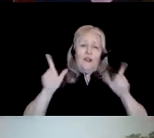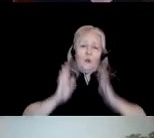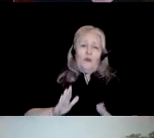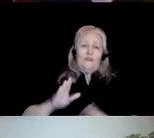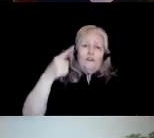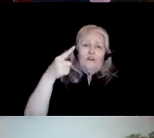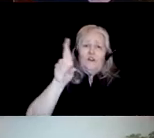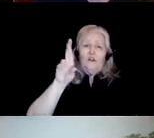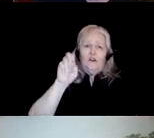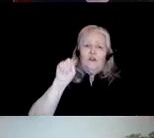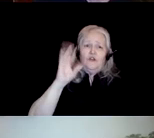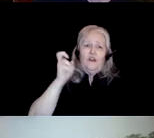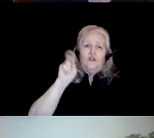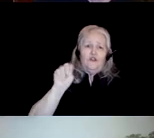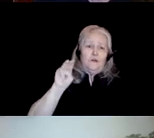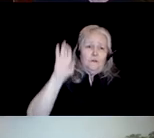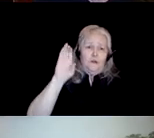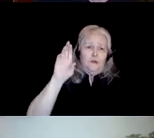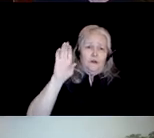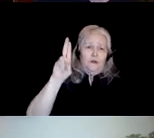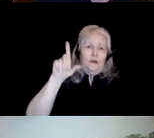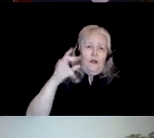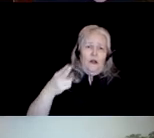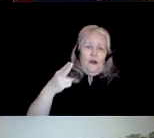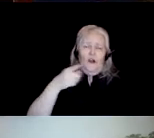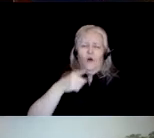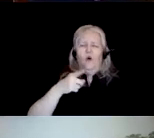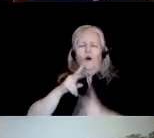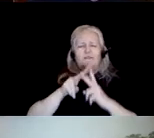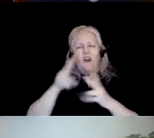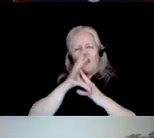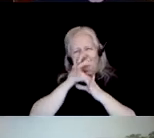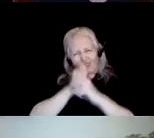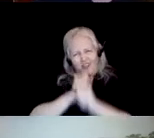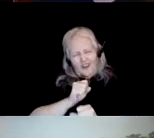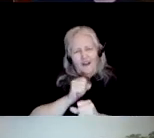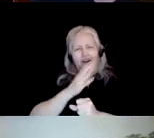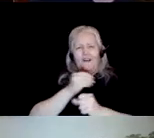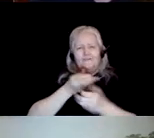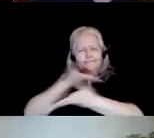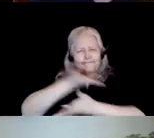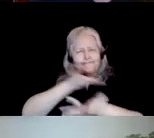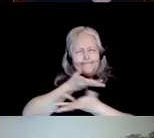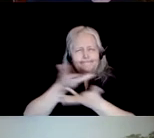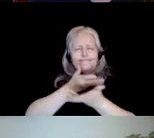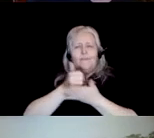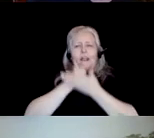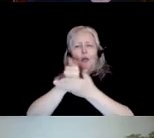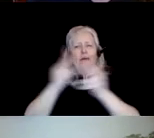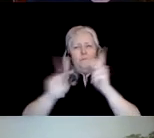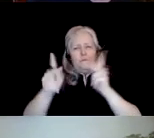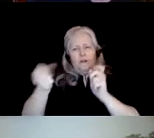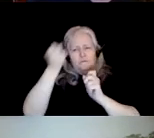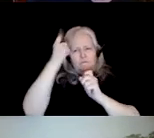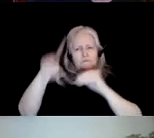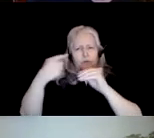Gretchen's work is engaging, accessible, and bidirectional, connecting the public to linguistics